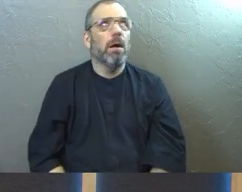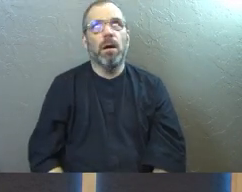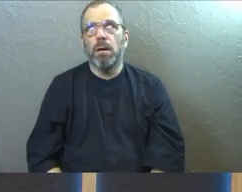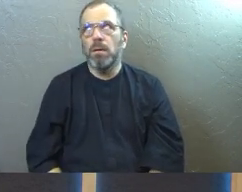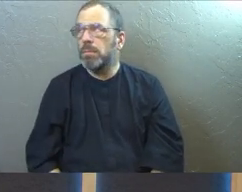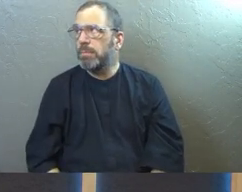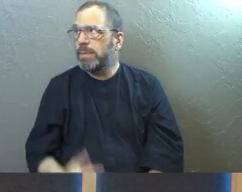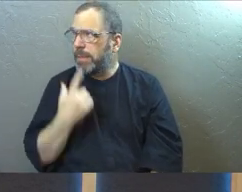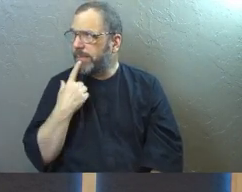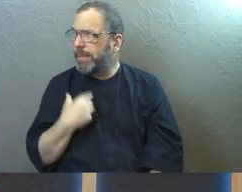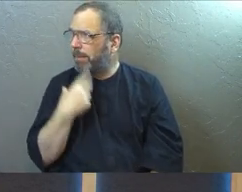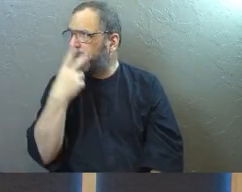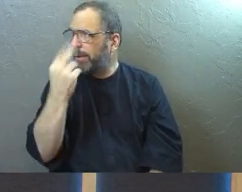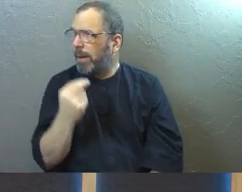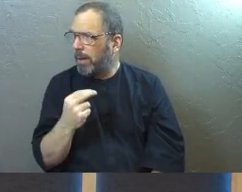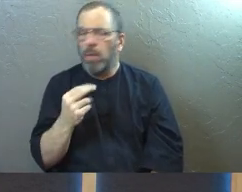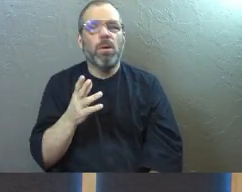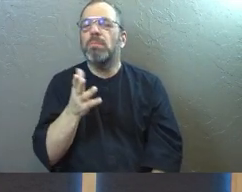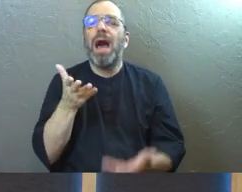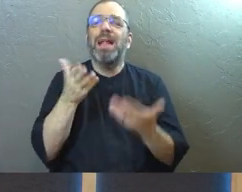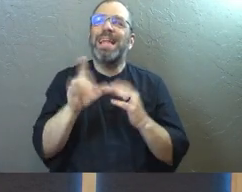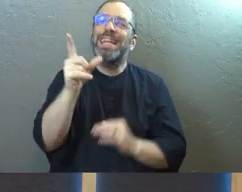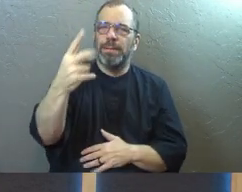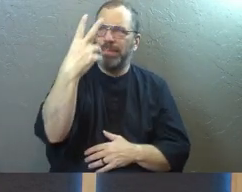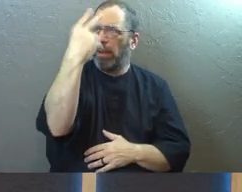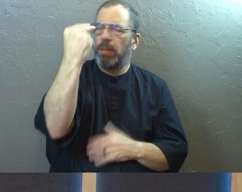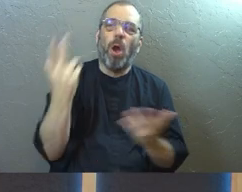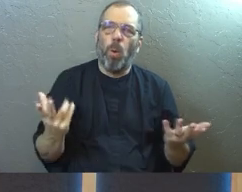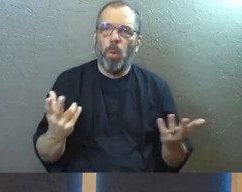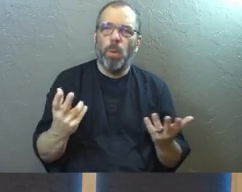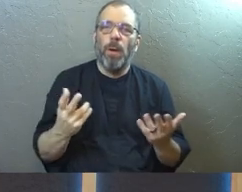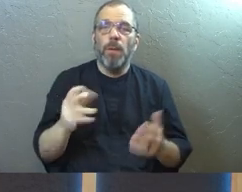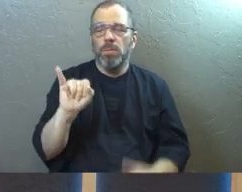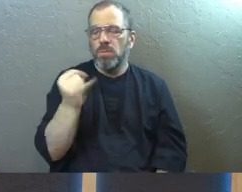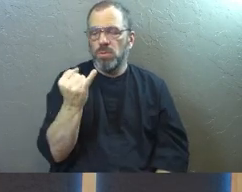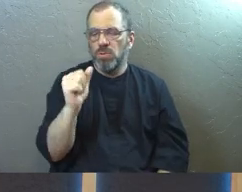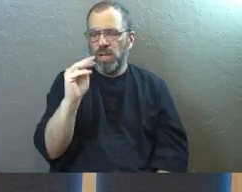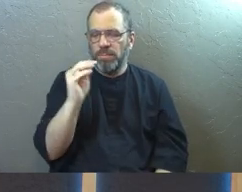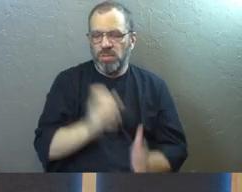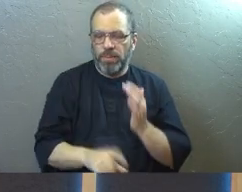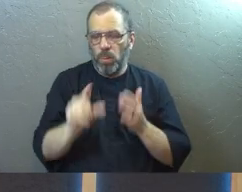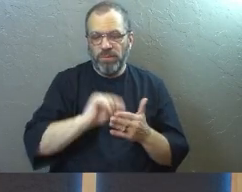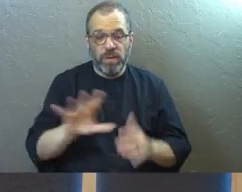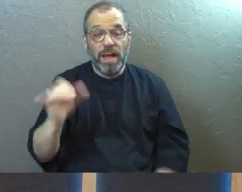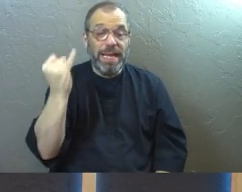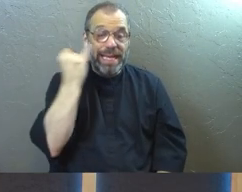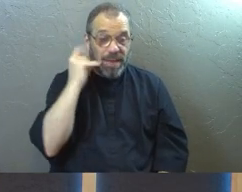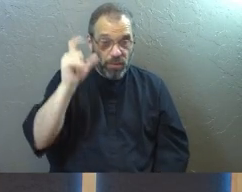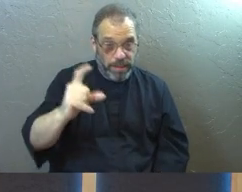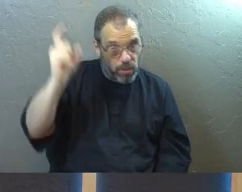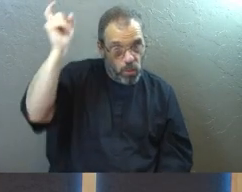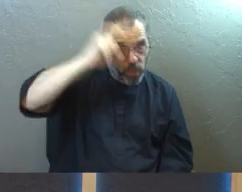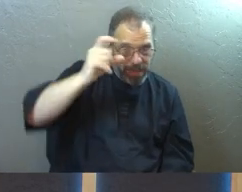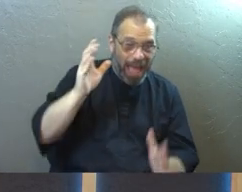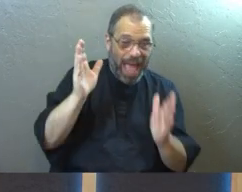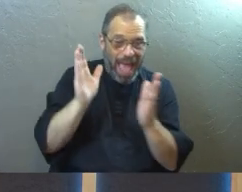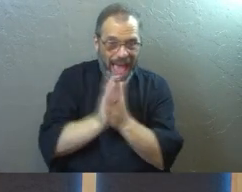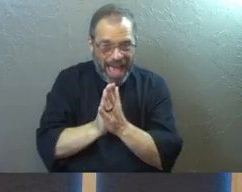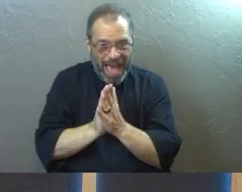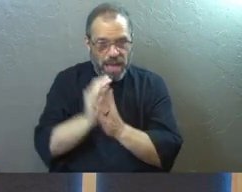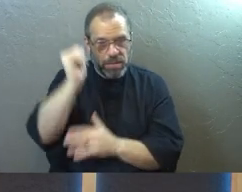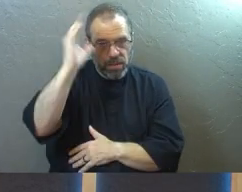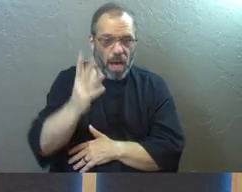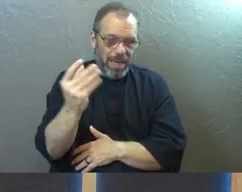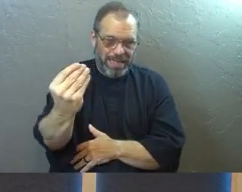might say no, but I'll let him say no. I'm going to ask. James chapter 1, verse 5. If you need wisdom, ask our